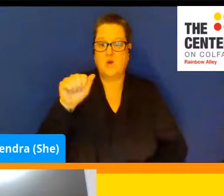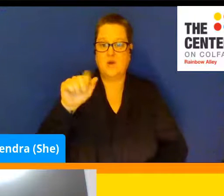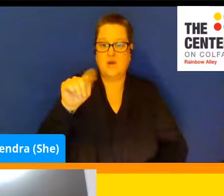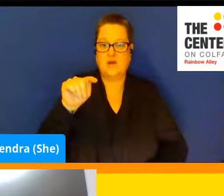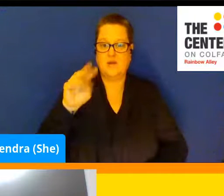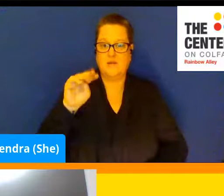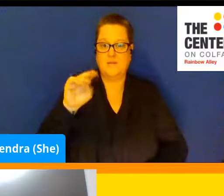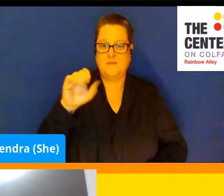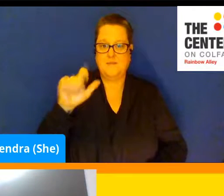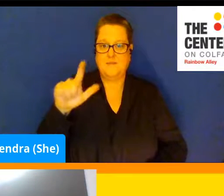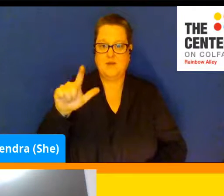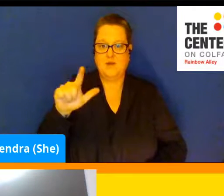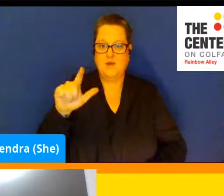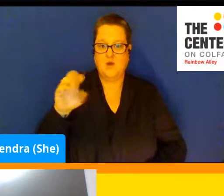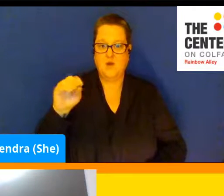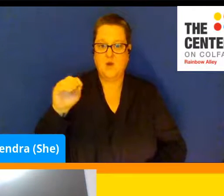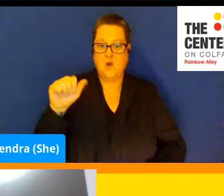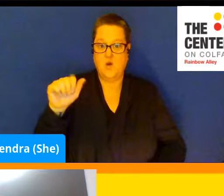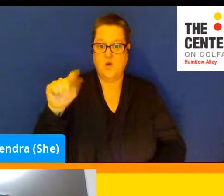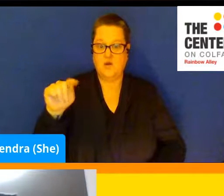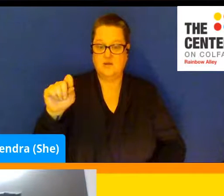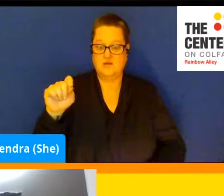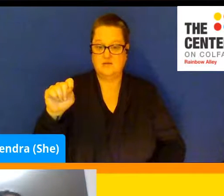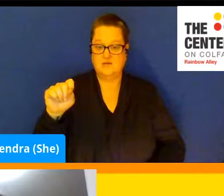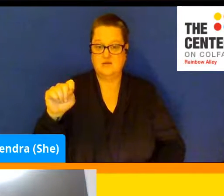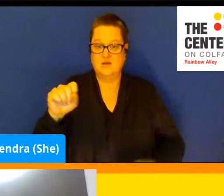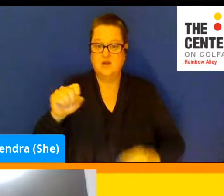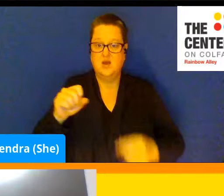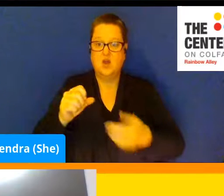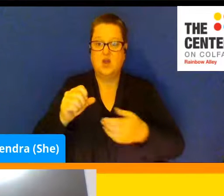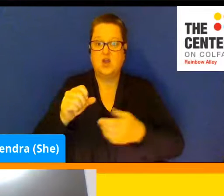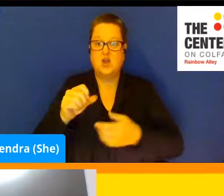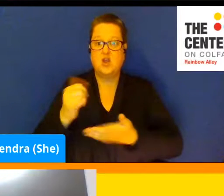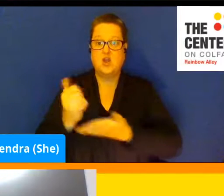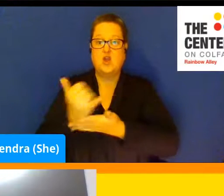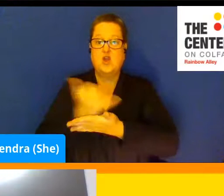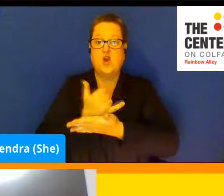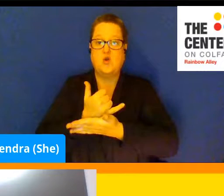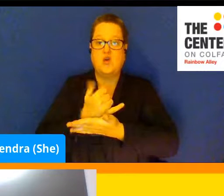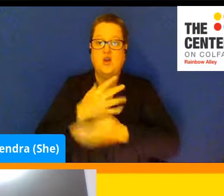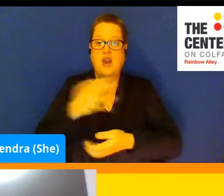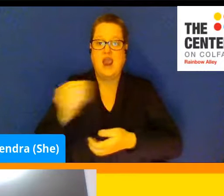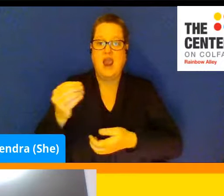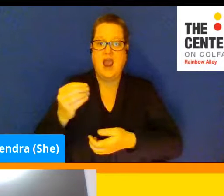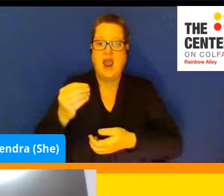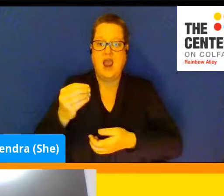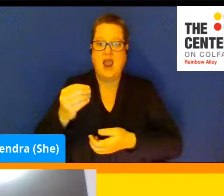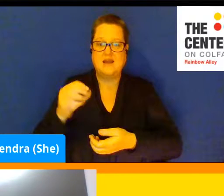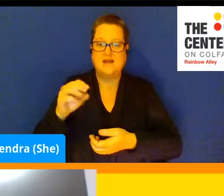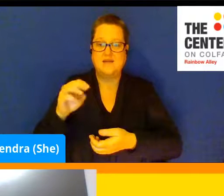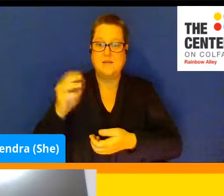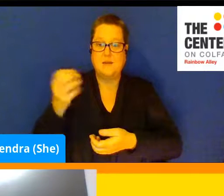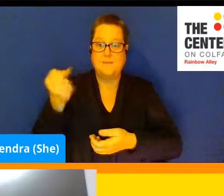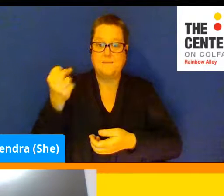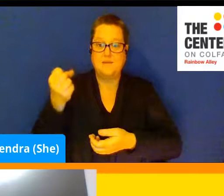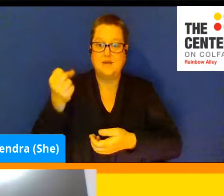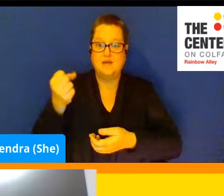and a little bit of whatever kind of milk you like, just set it in the fridge overnight and it's oatmeal in the morning.